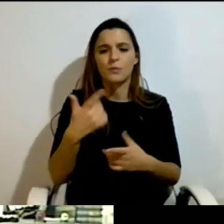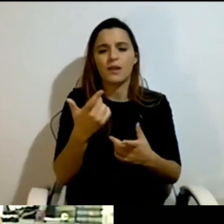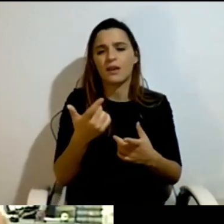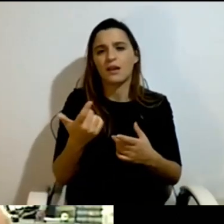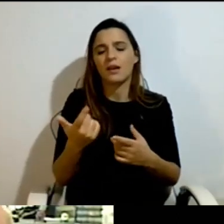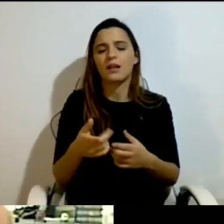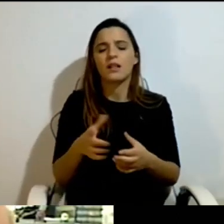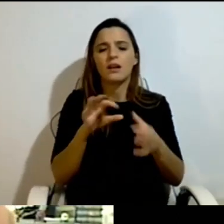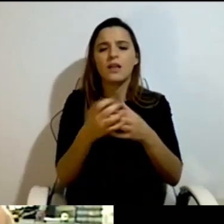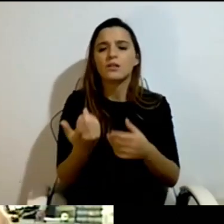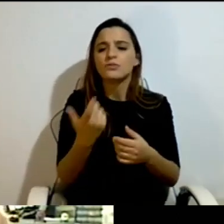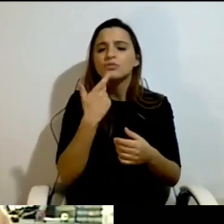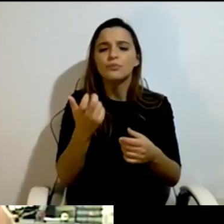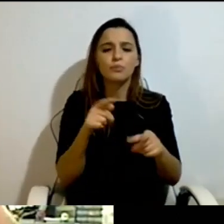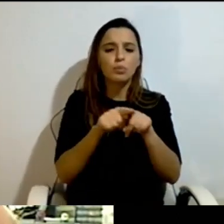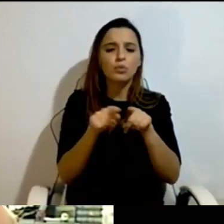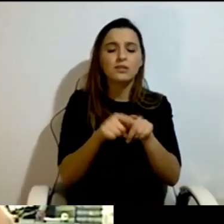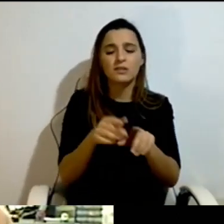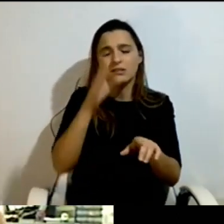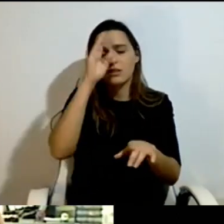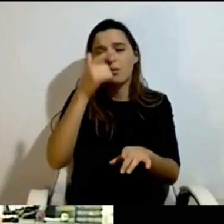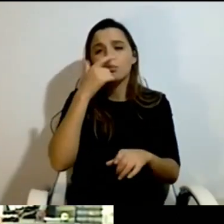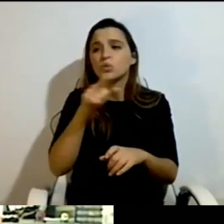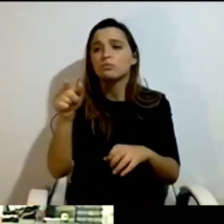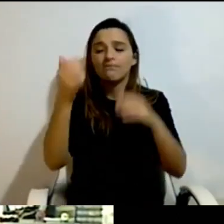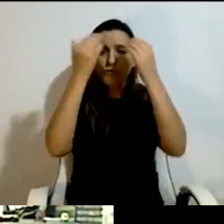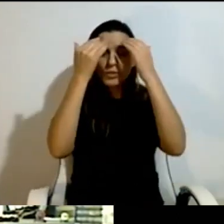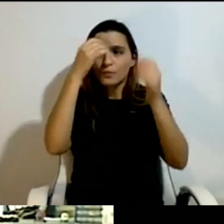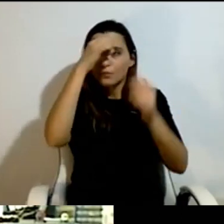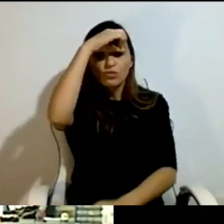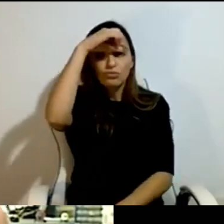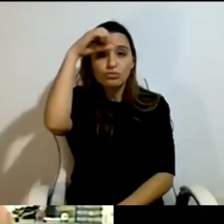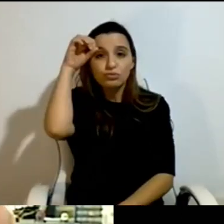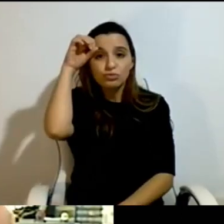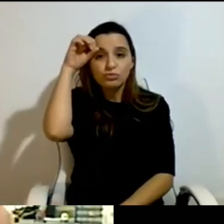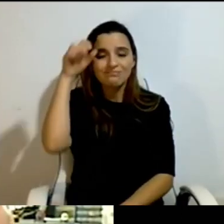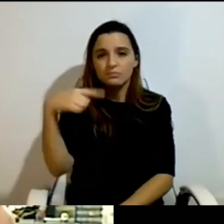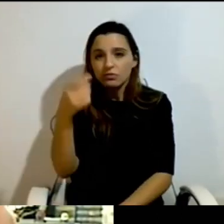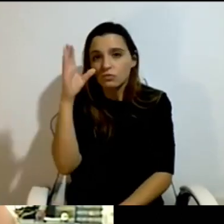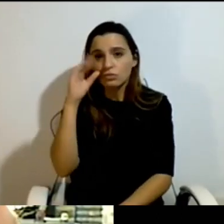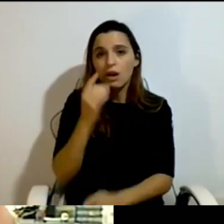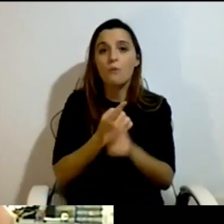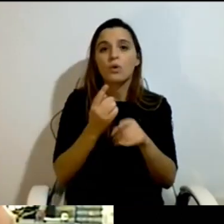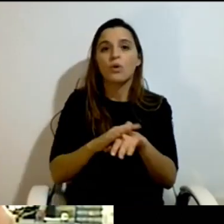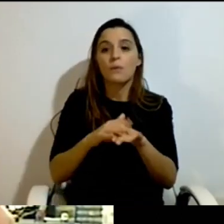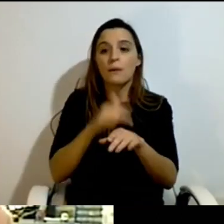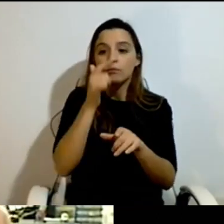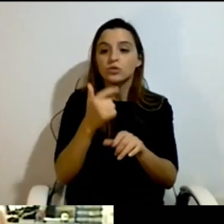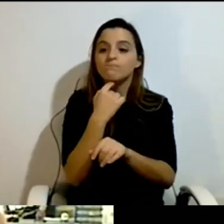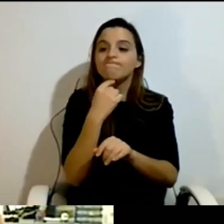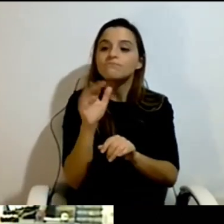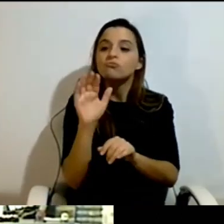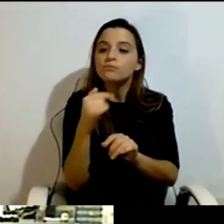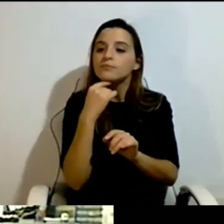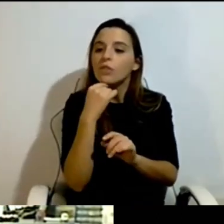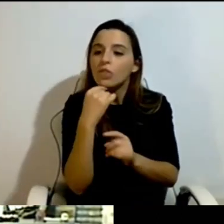you perhaps know, and this is important, some of the resistance against personal assistance comes from families. Families